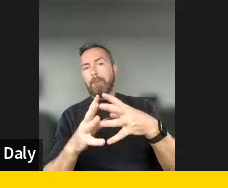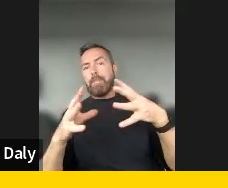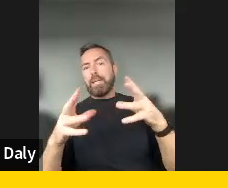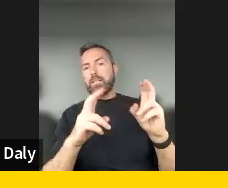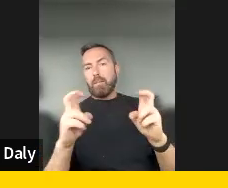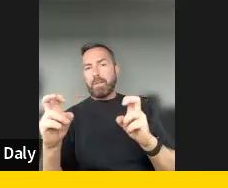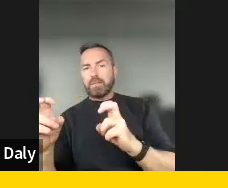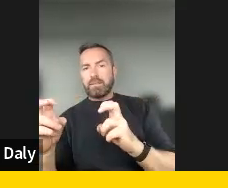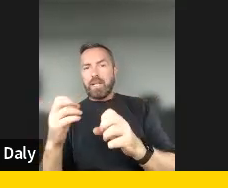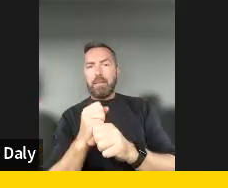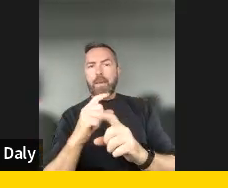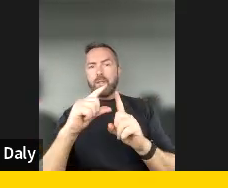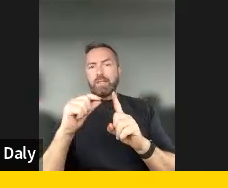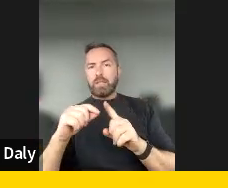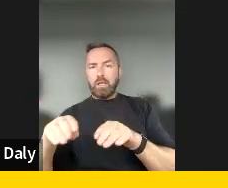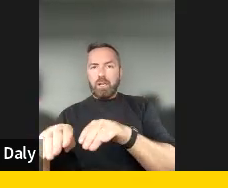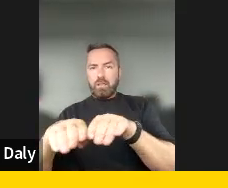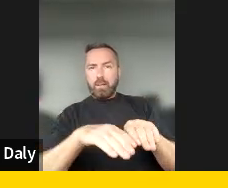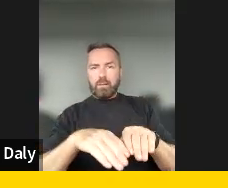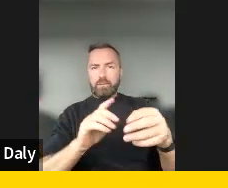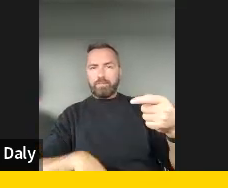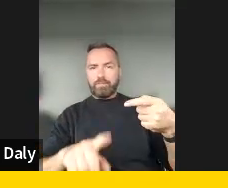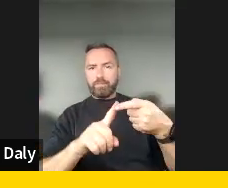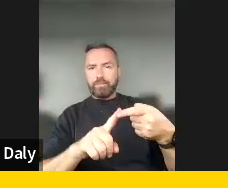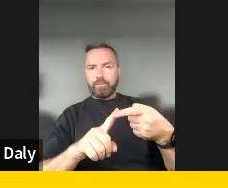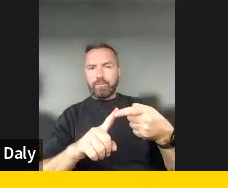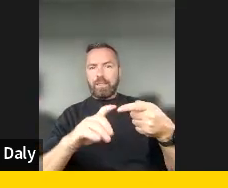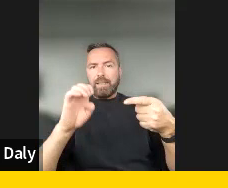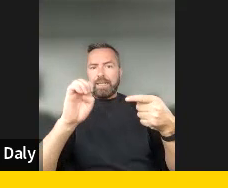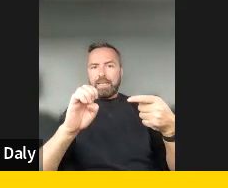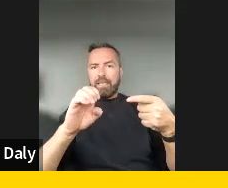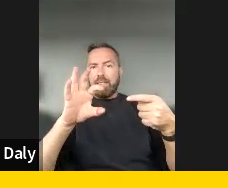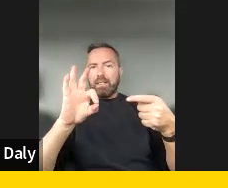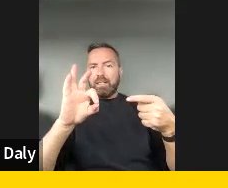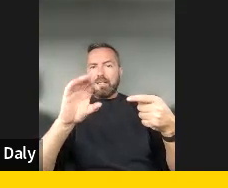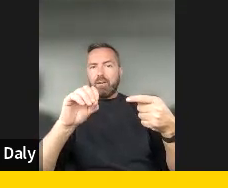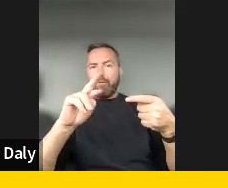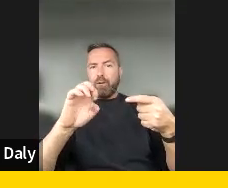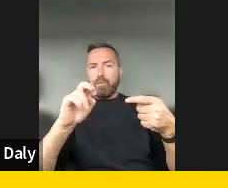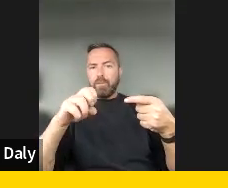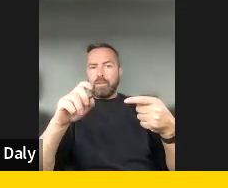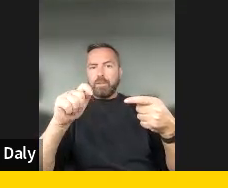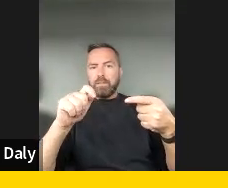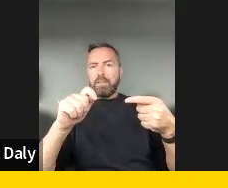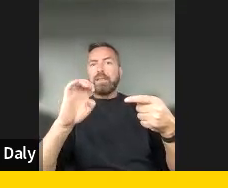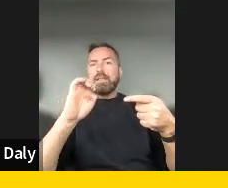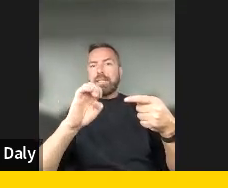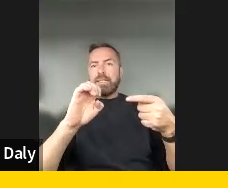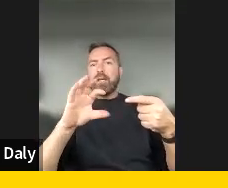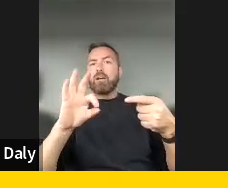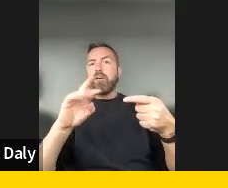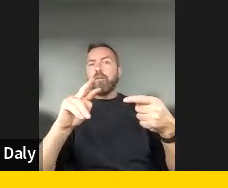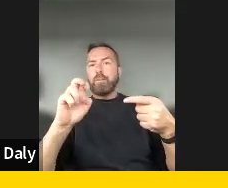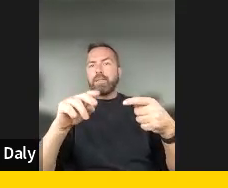concepts around digital democracy. The first one is e-government, and this is really focused on the government, and it is the